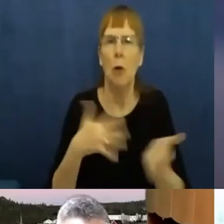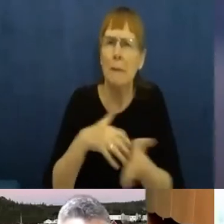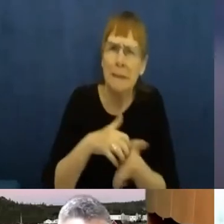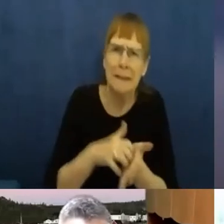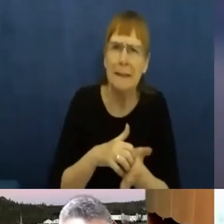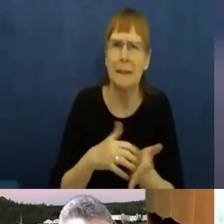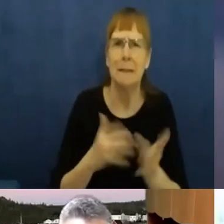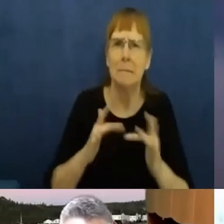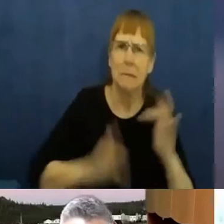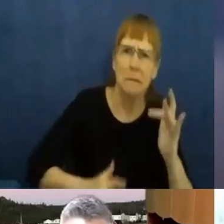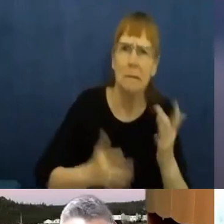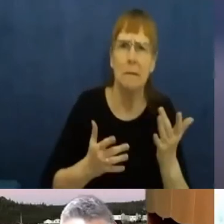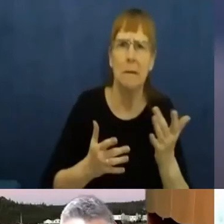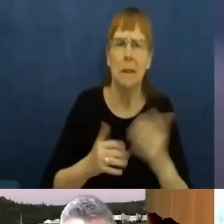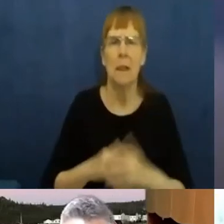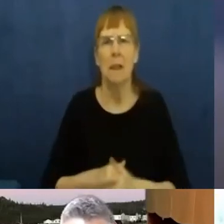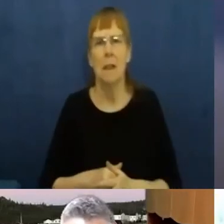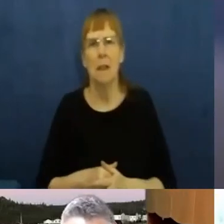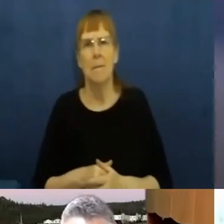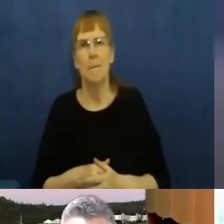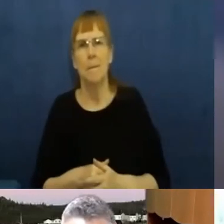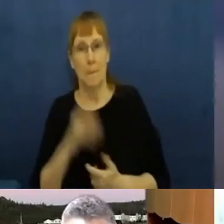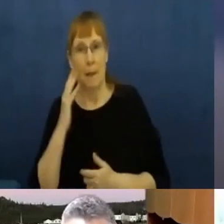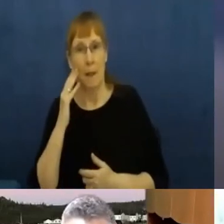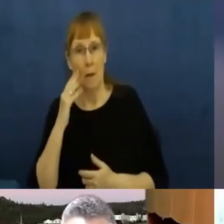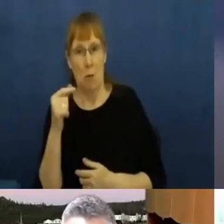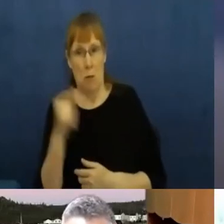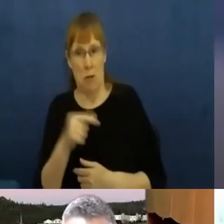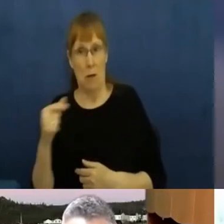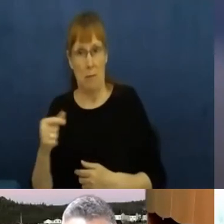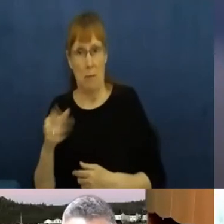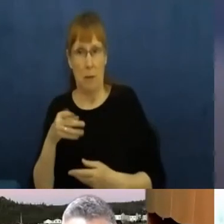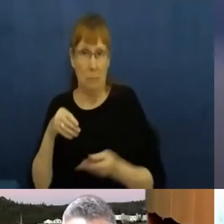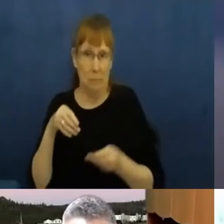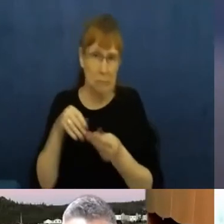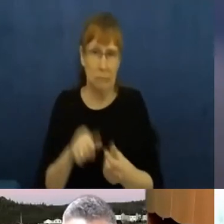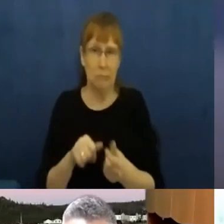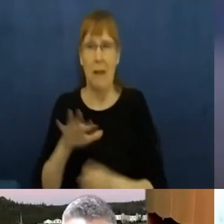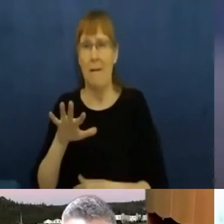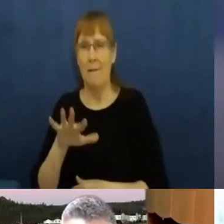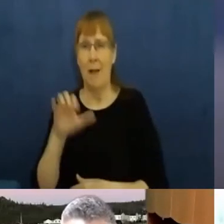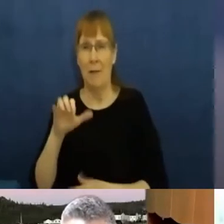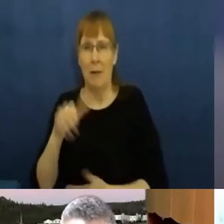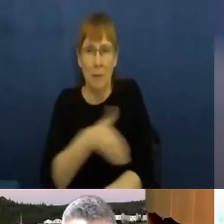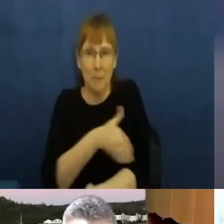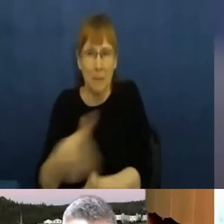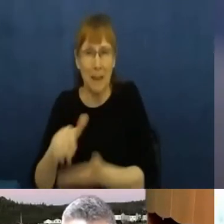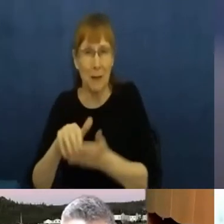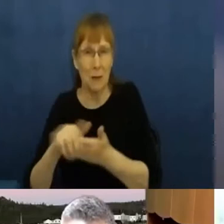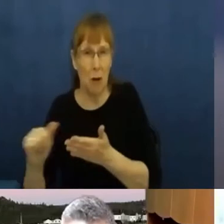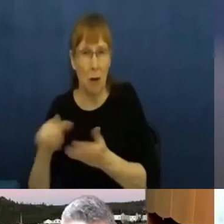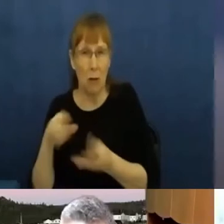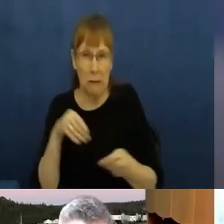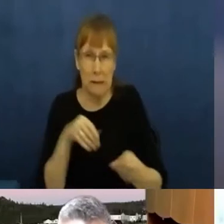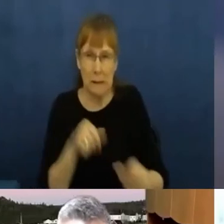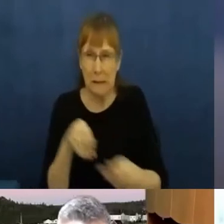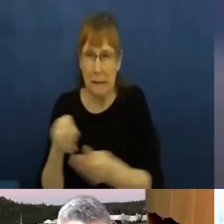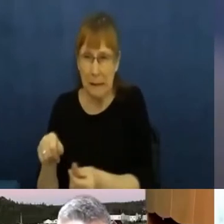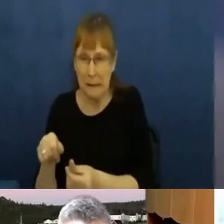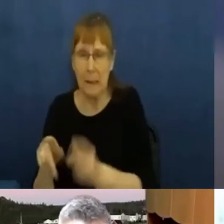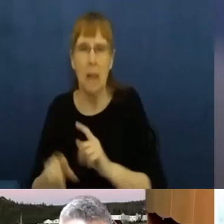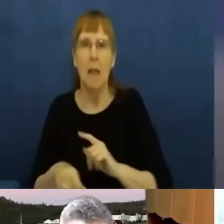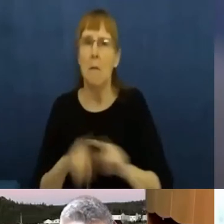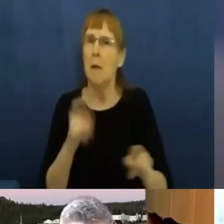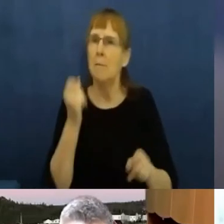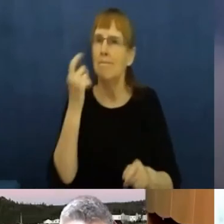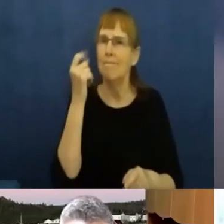in the first wave of helping people get more connected. But I would say going forward, we're all saying this is the new normal. This